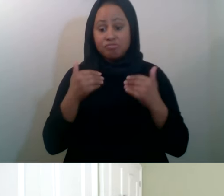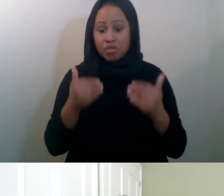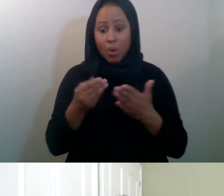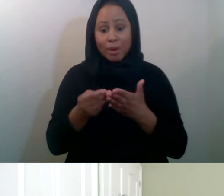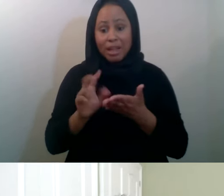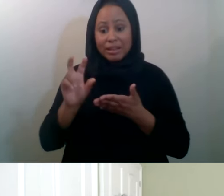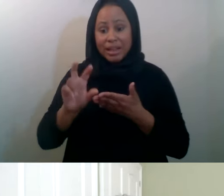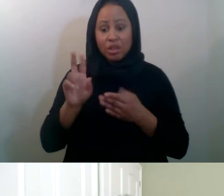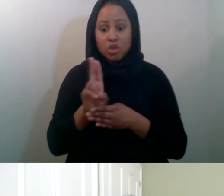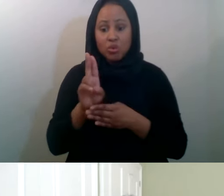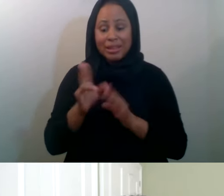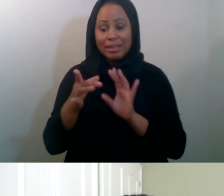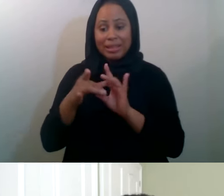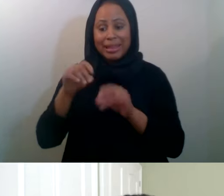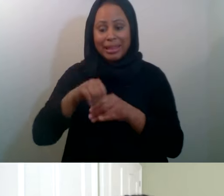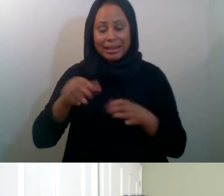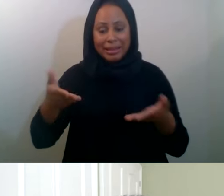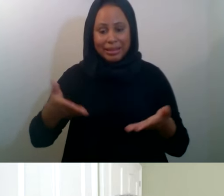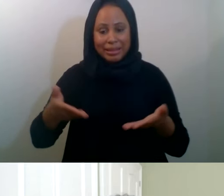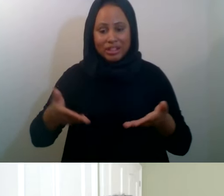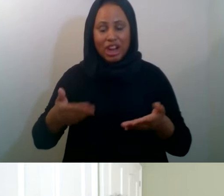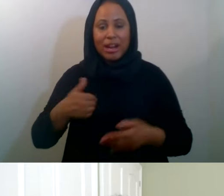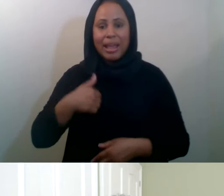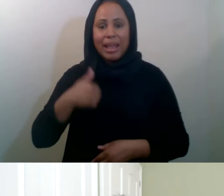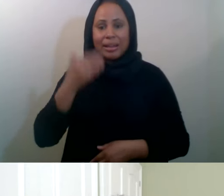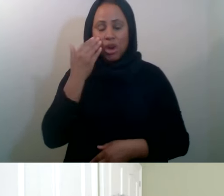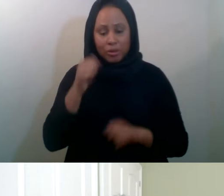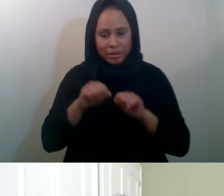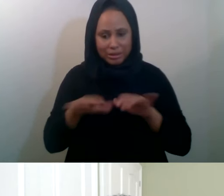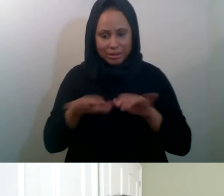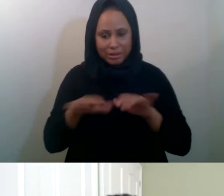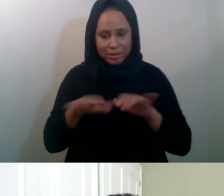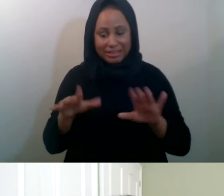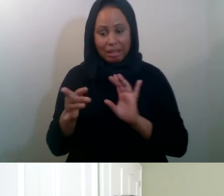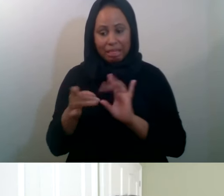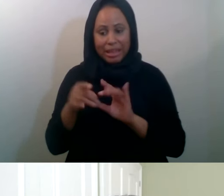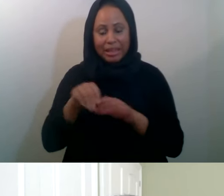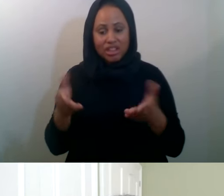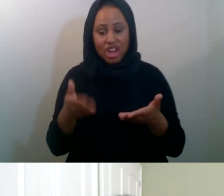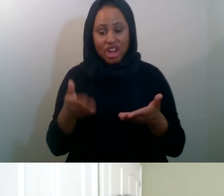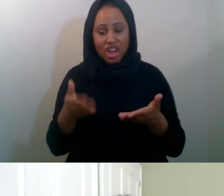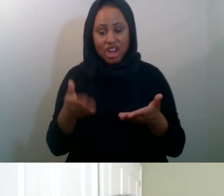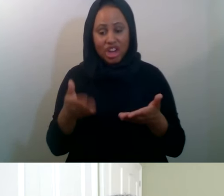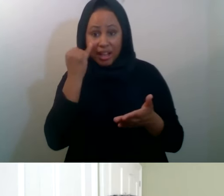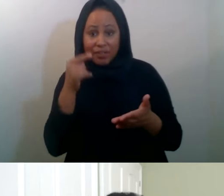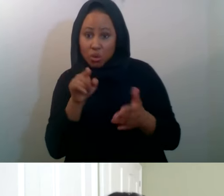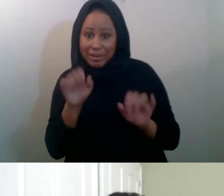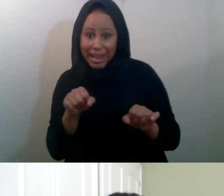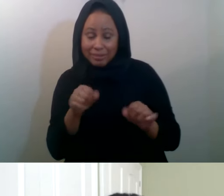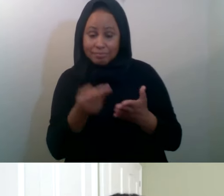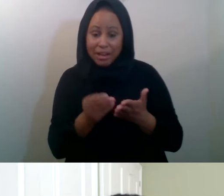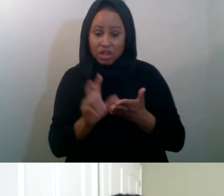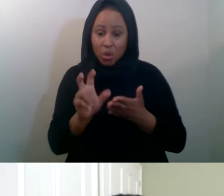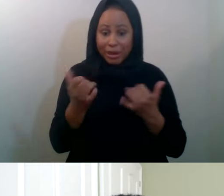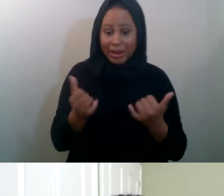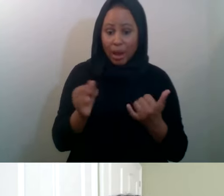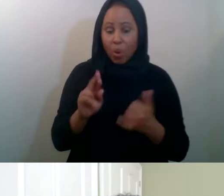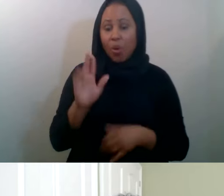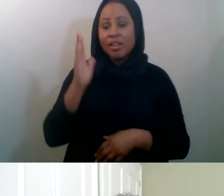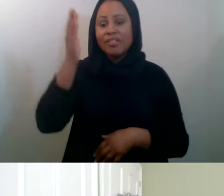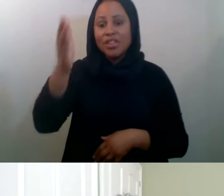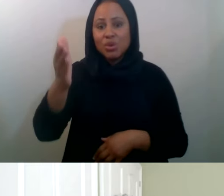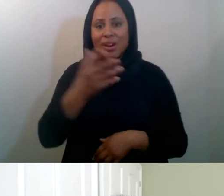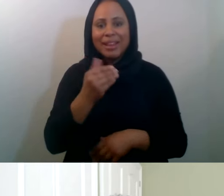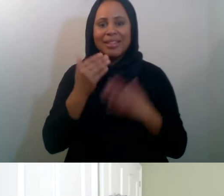I know Anjum has been sending the link in the chat, so let see you guys donate if you guys can now or in the future. Uh, and thank you in advance for your, uh,